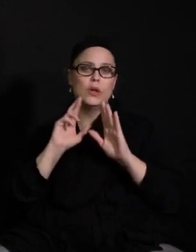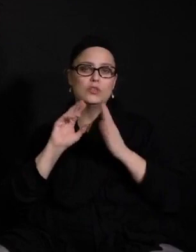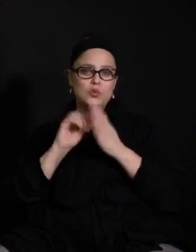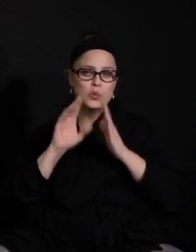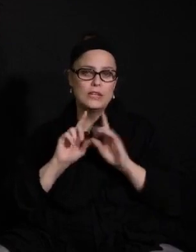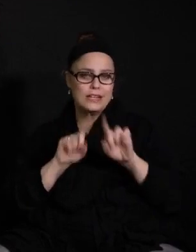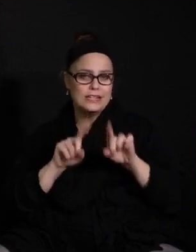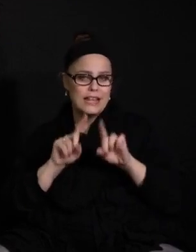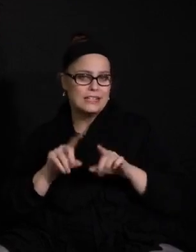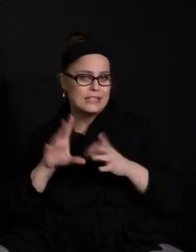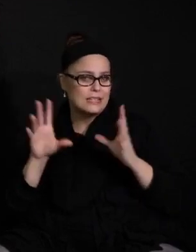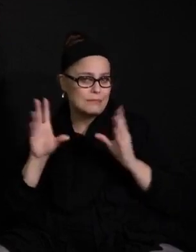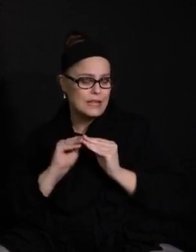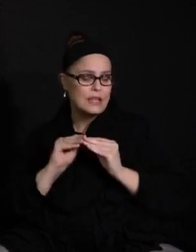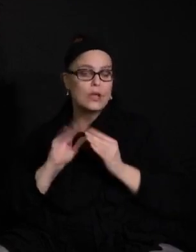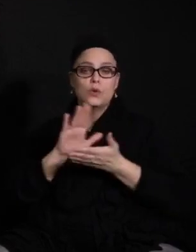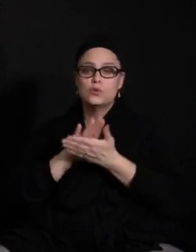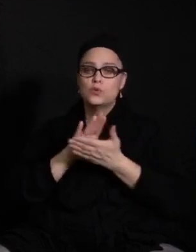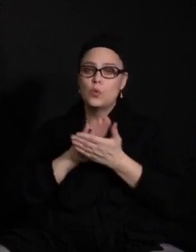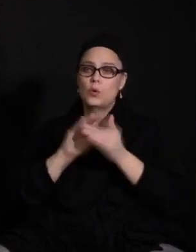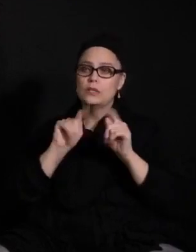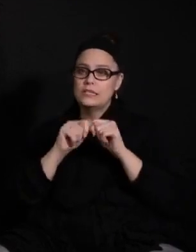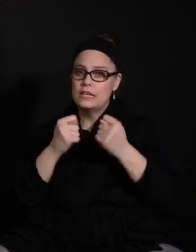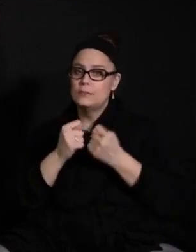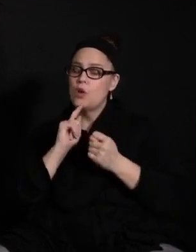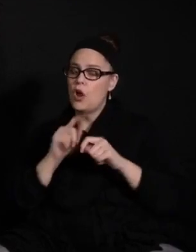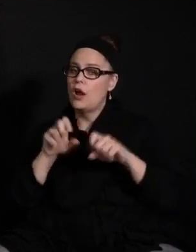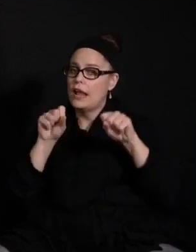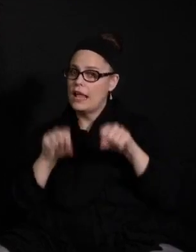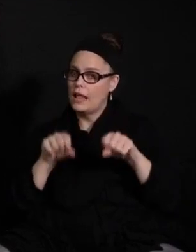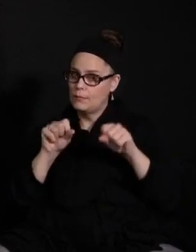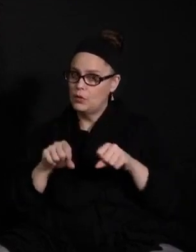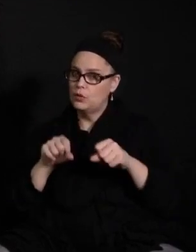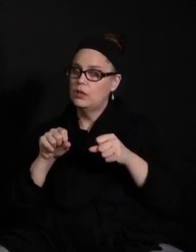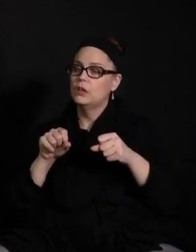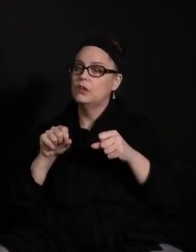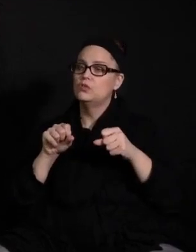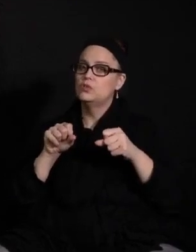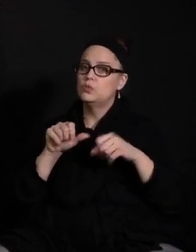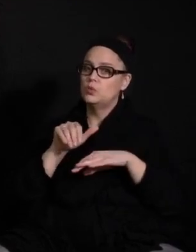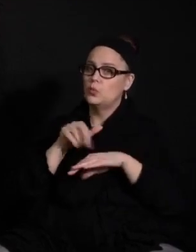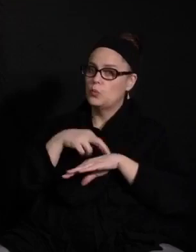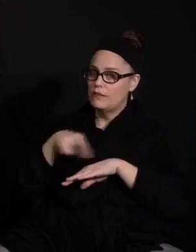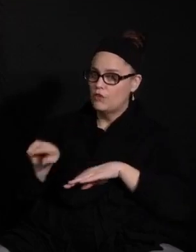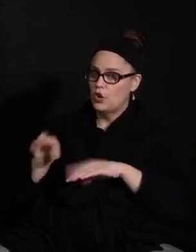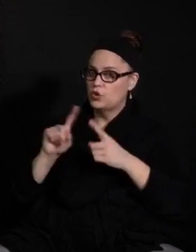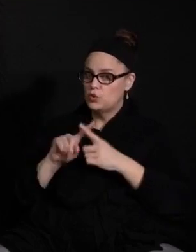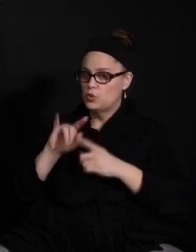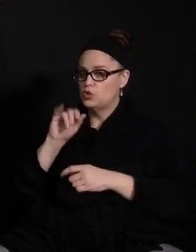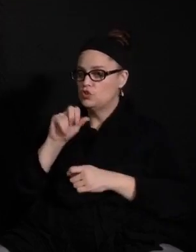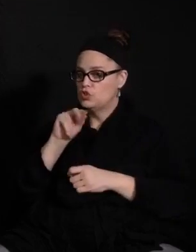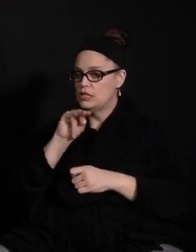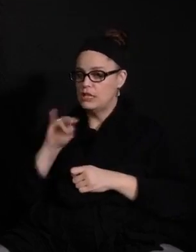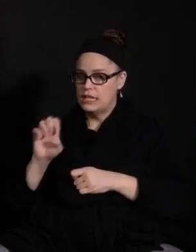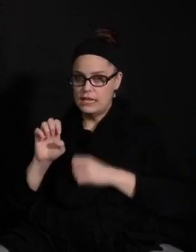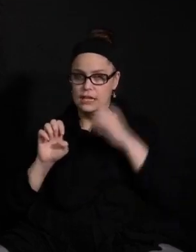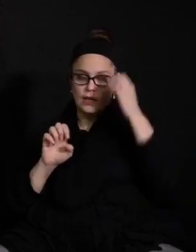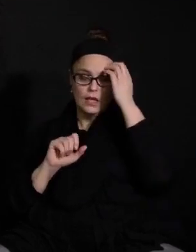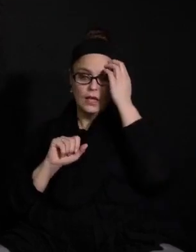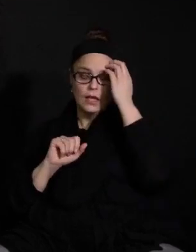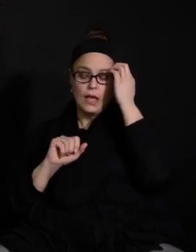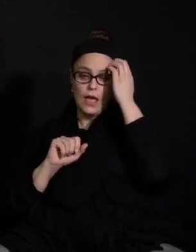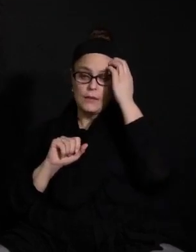And so school teams are able to refer those to Janine and it is a joint meeting between